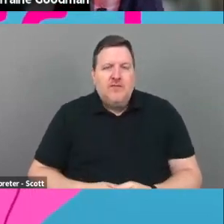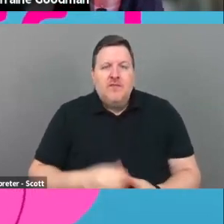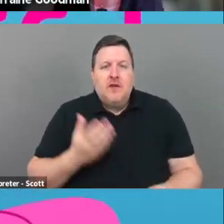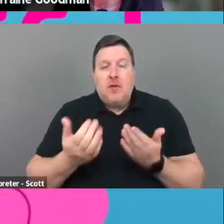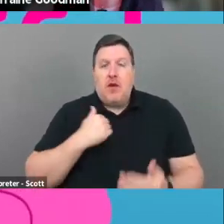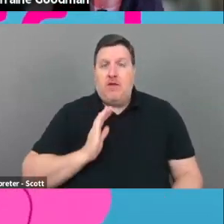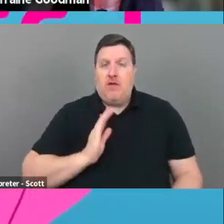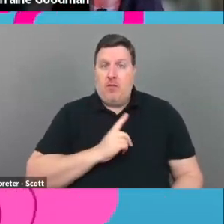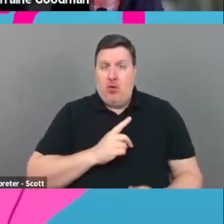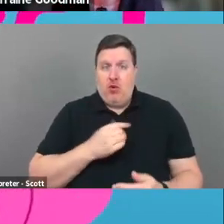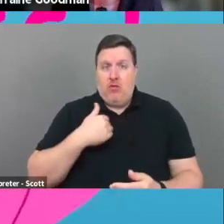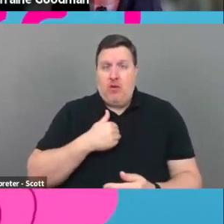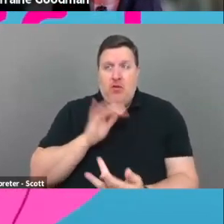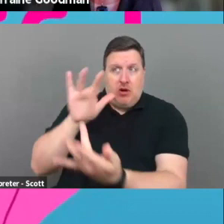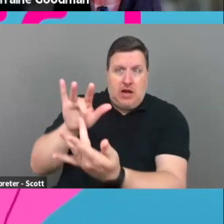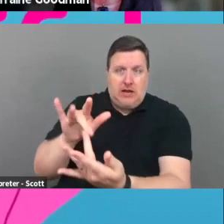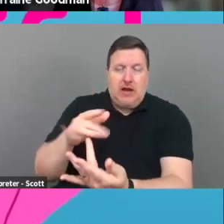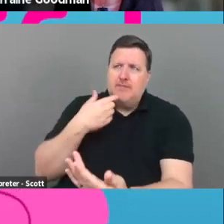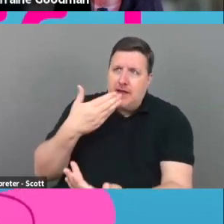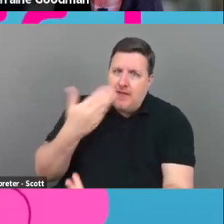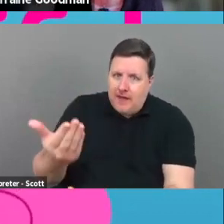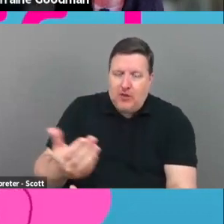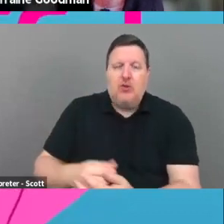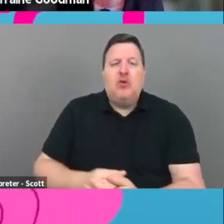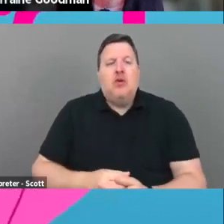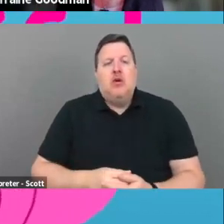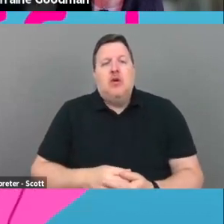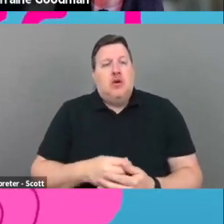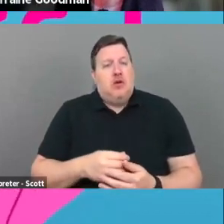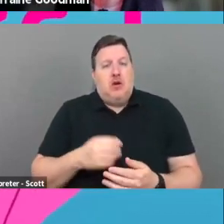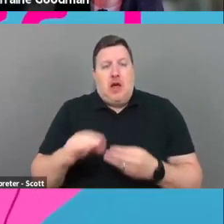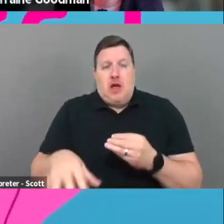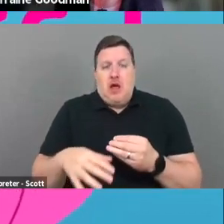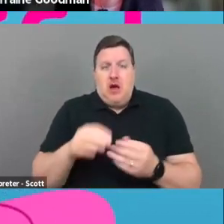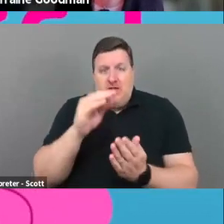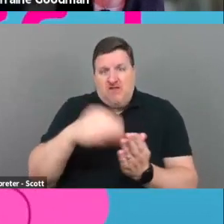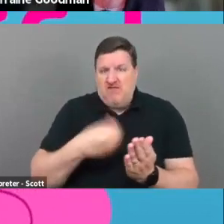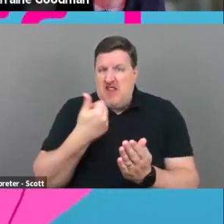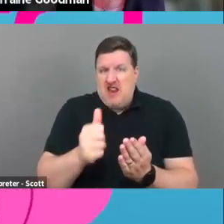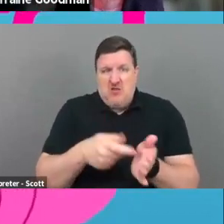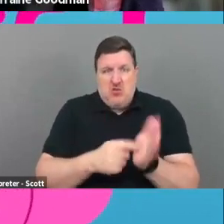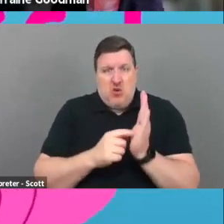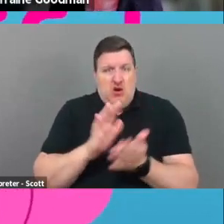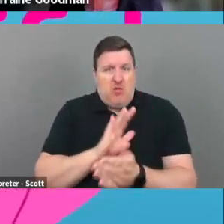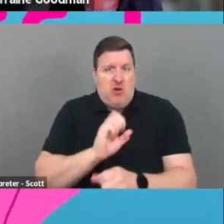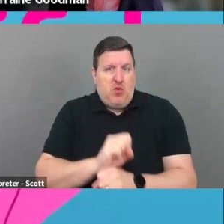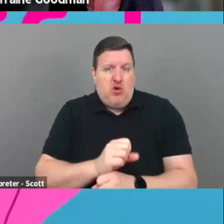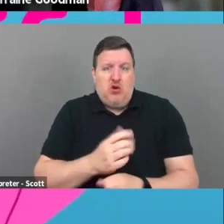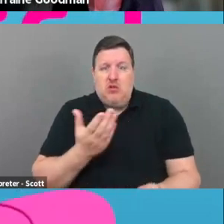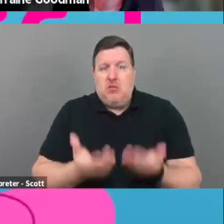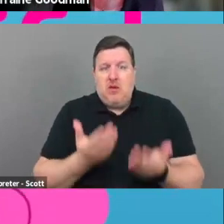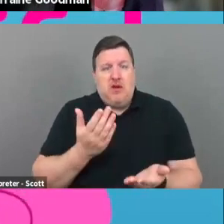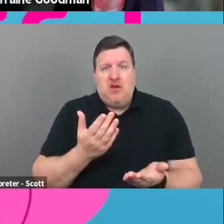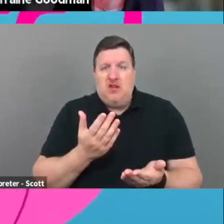member say thank you, uh, complete any required paperwork, uh, foundation. It may simply be a